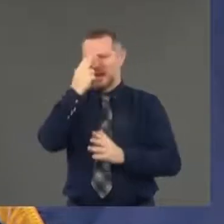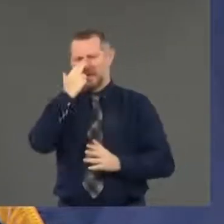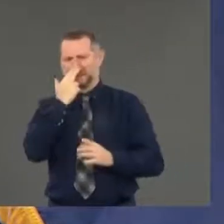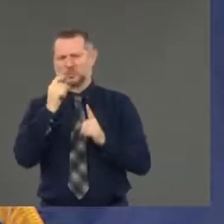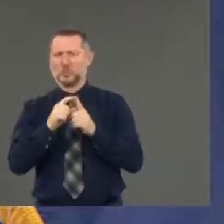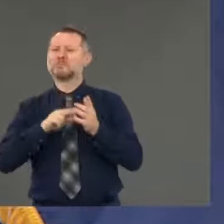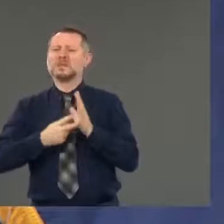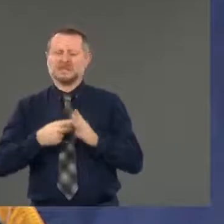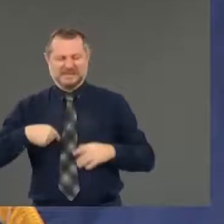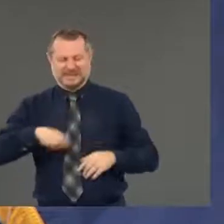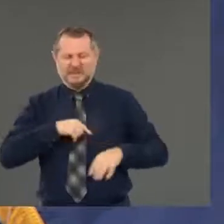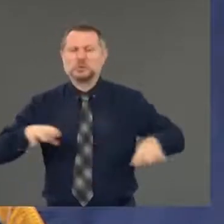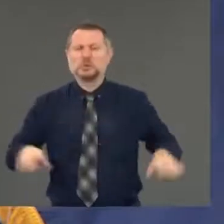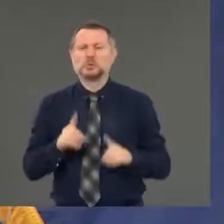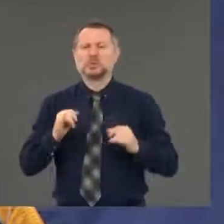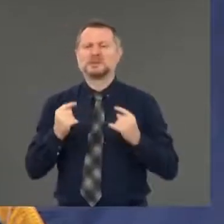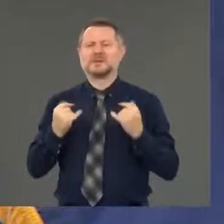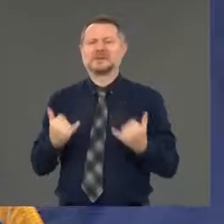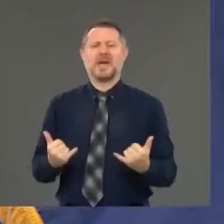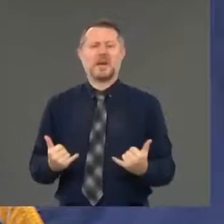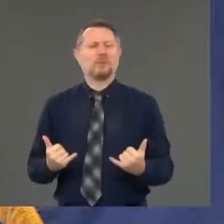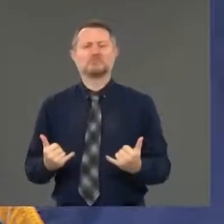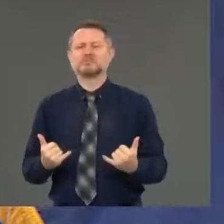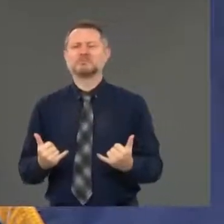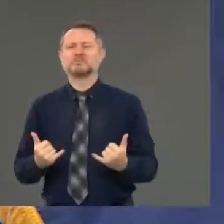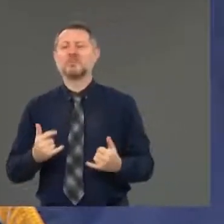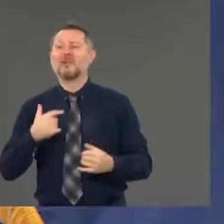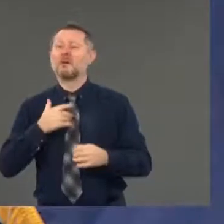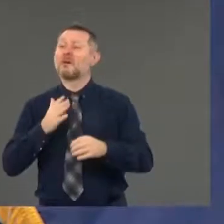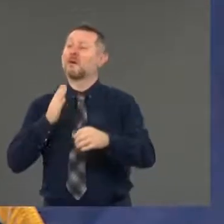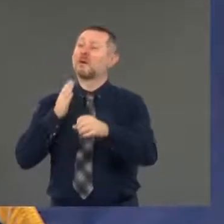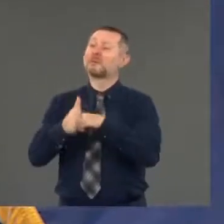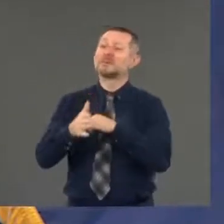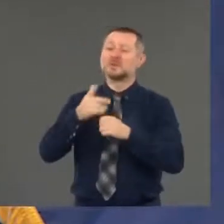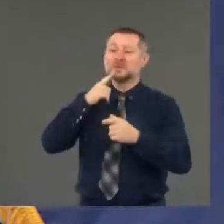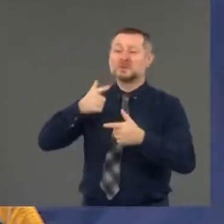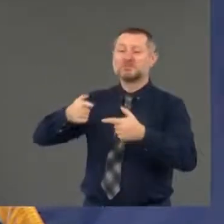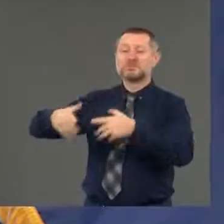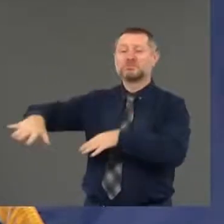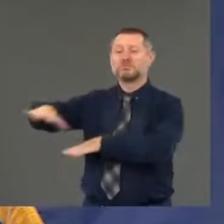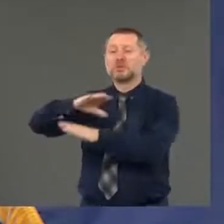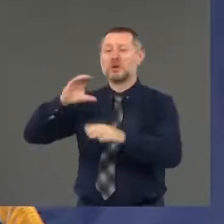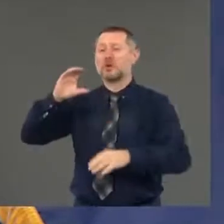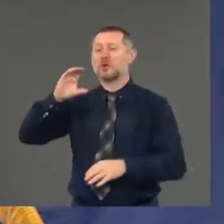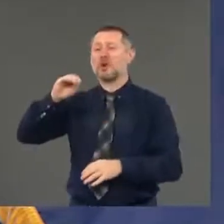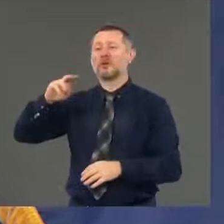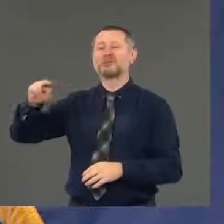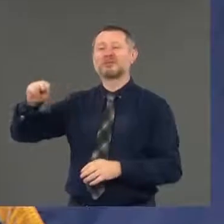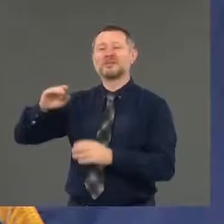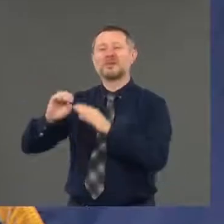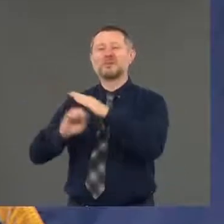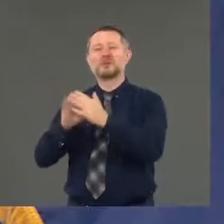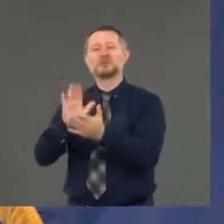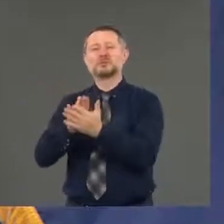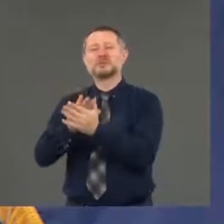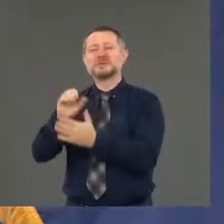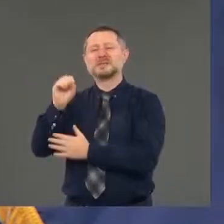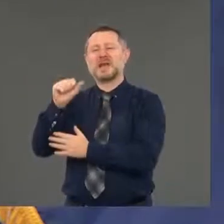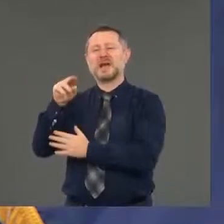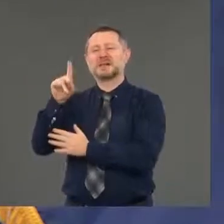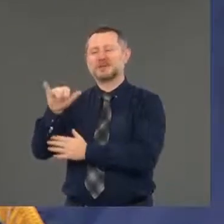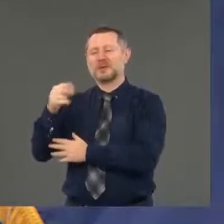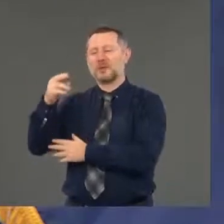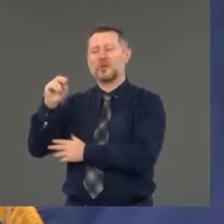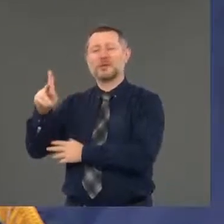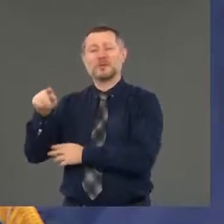closer view than most. After the Sandy Hook massacre, where the nation stood up and said,